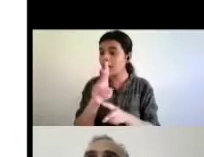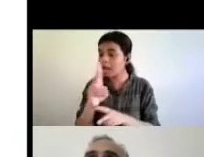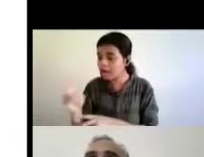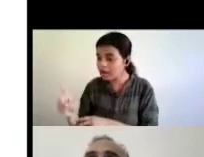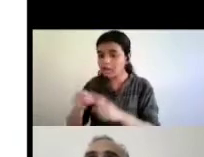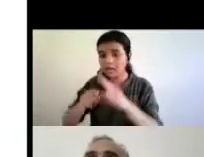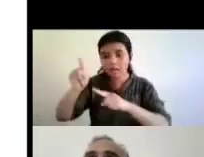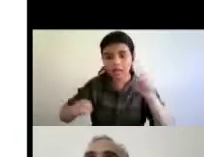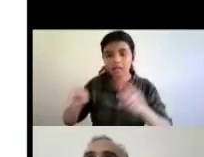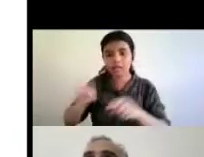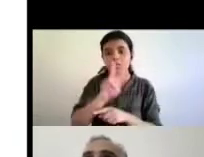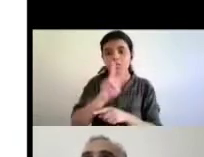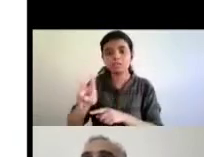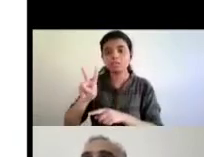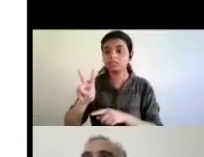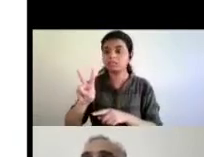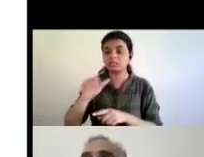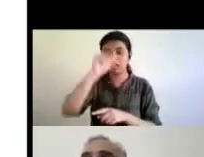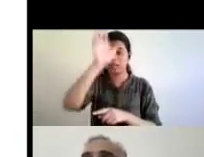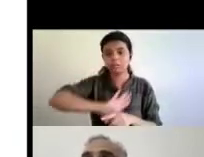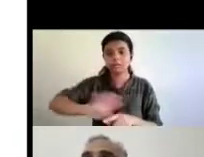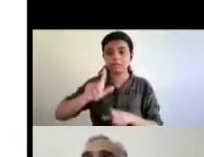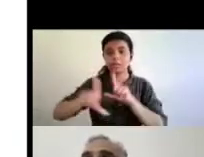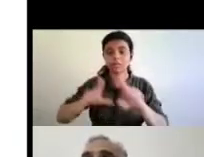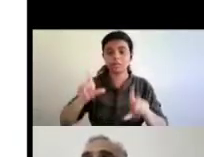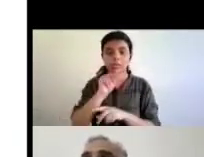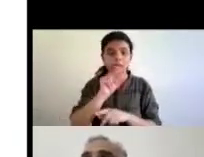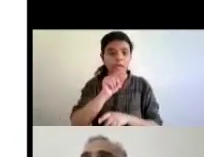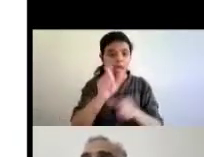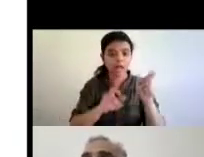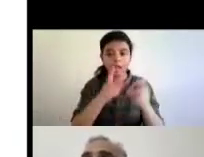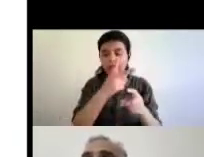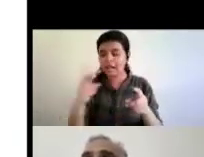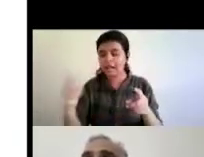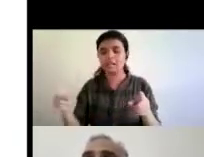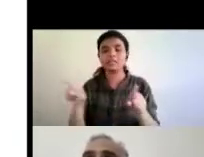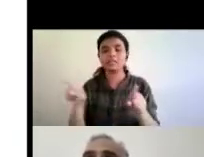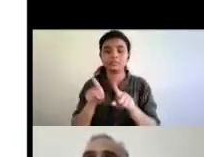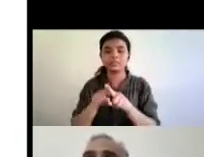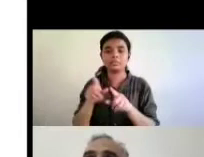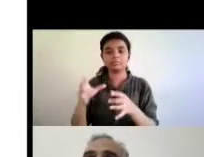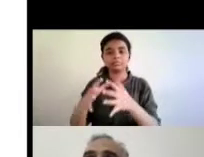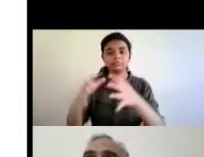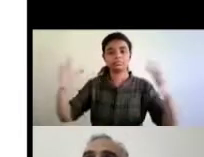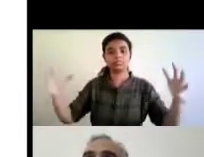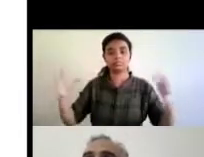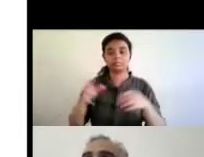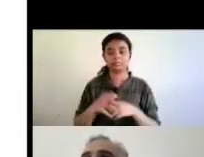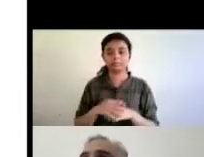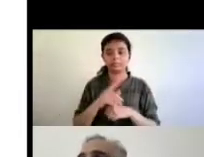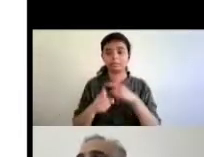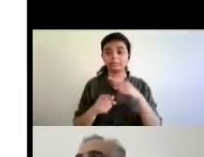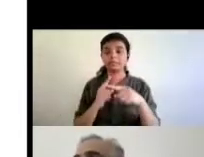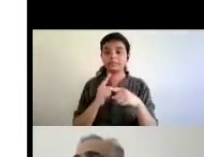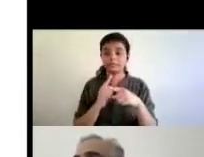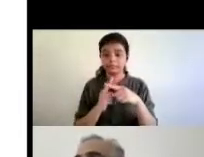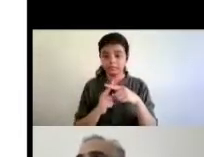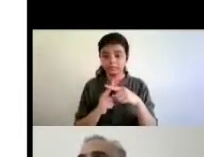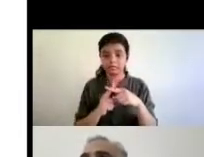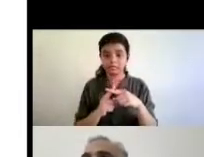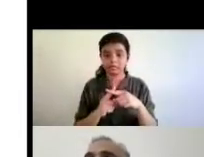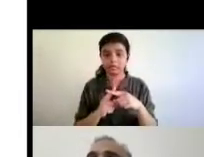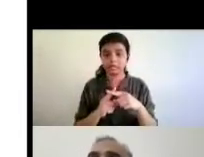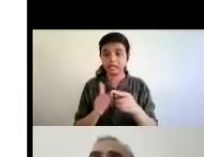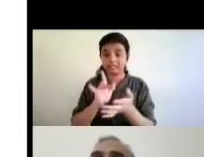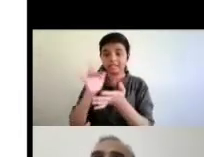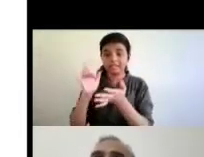22 languages and um and which also means that the central is not enough to